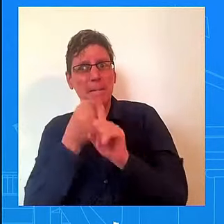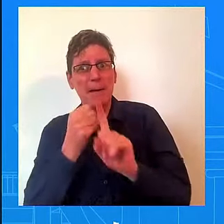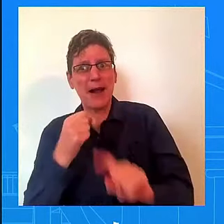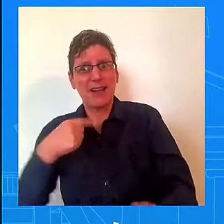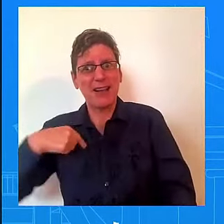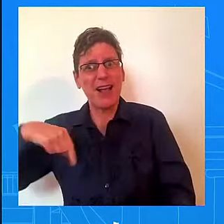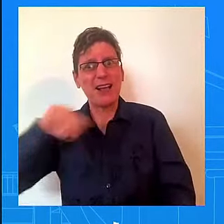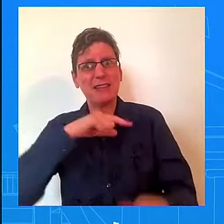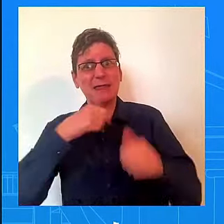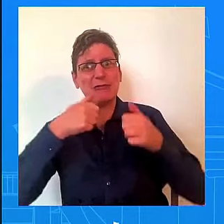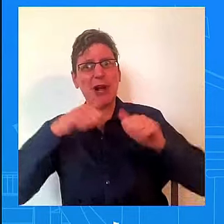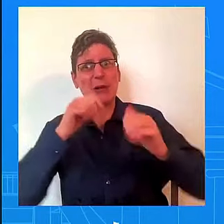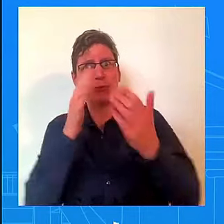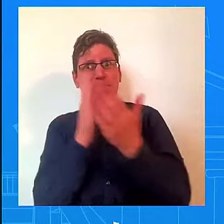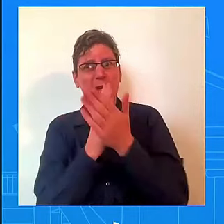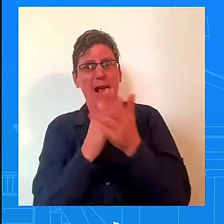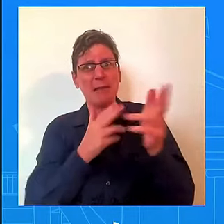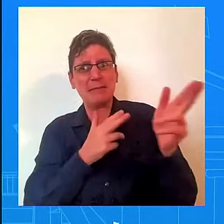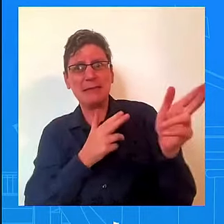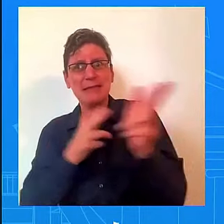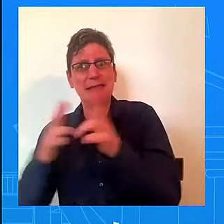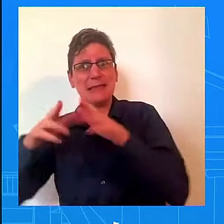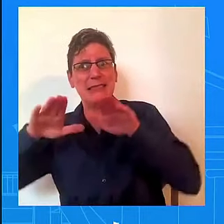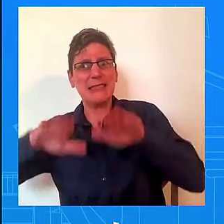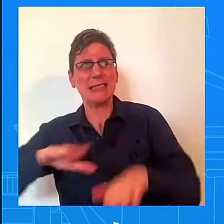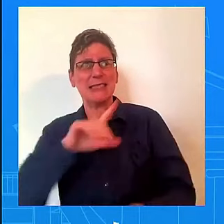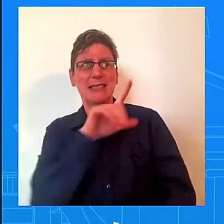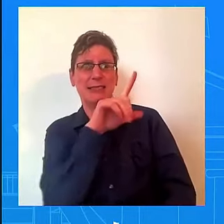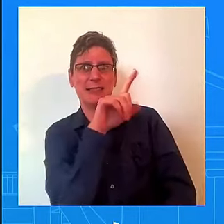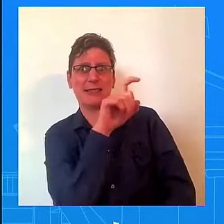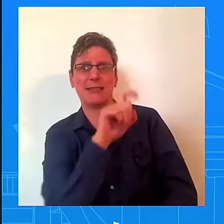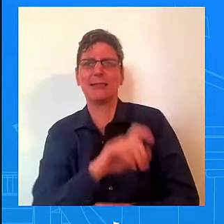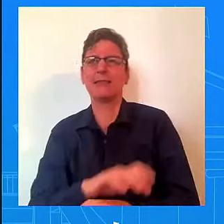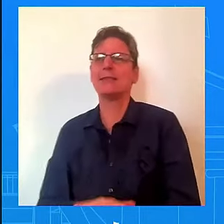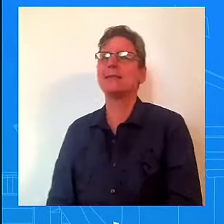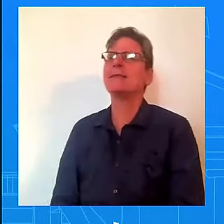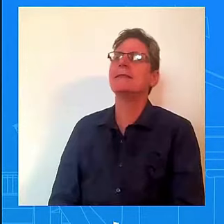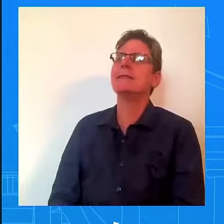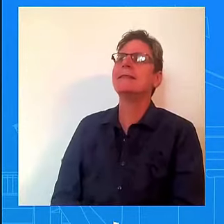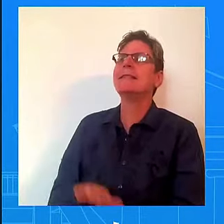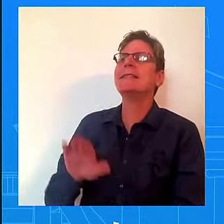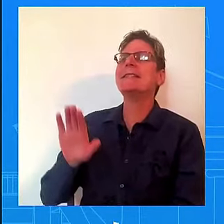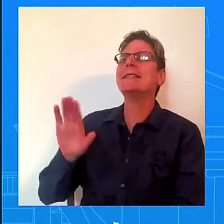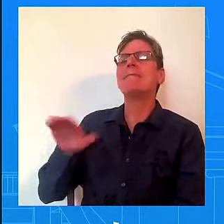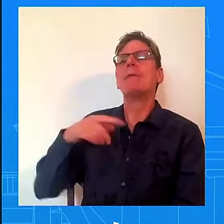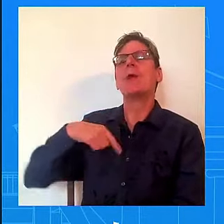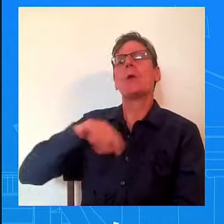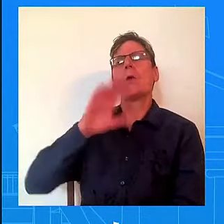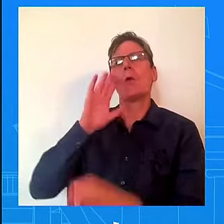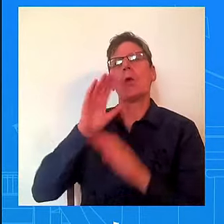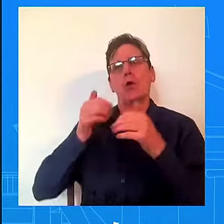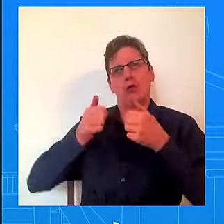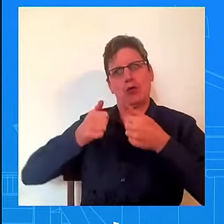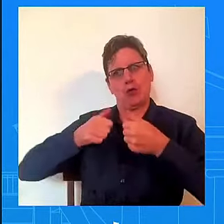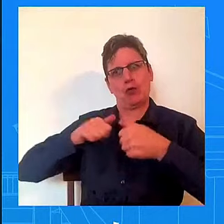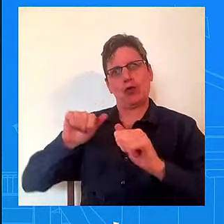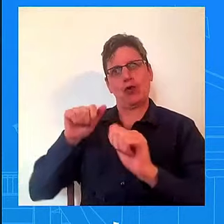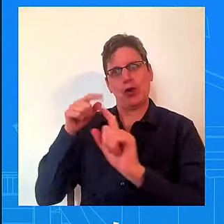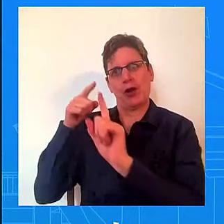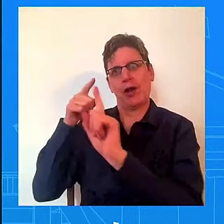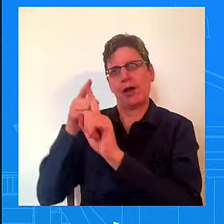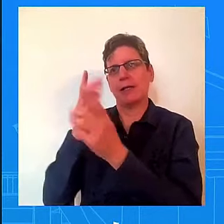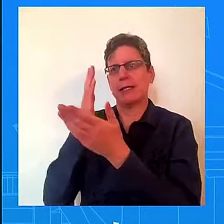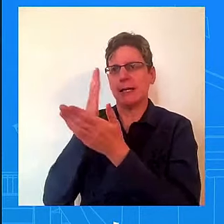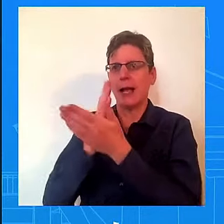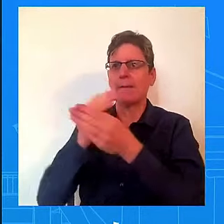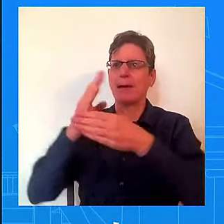can say is we're going to continue to try and work on getting a ceasefire deal. That's our focus. That's what we're going to continue to do. If you're asking me if we were given a heads-up